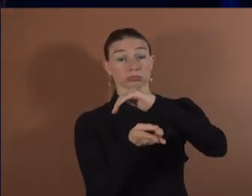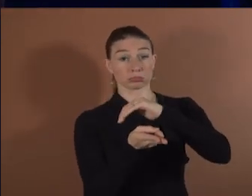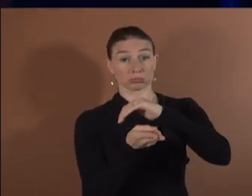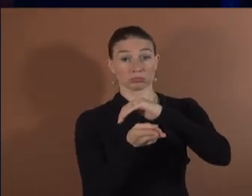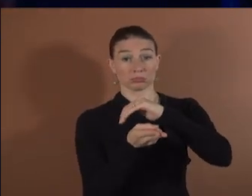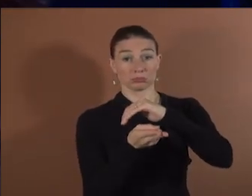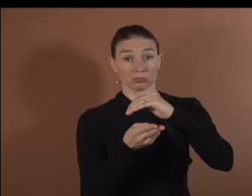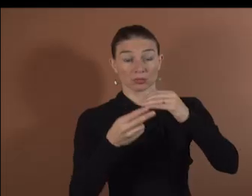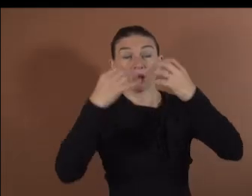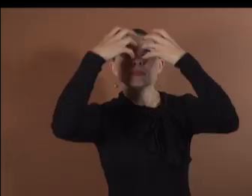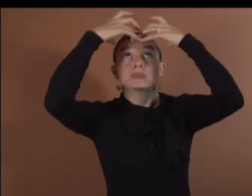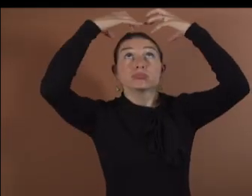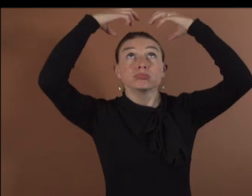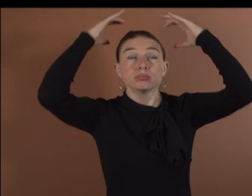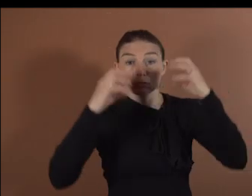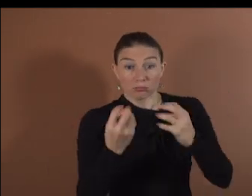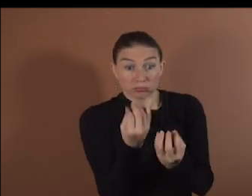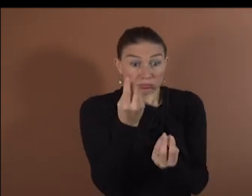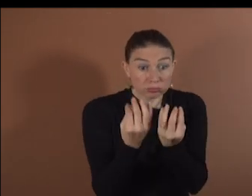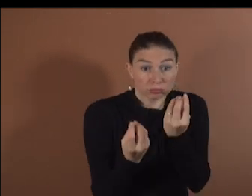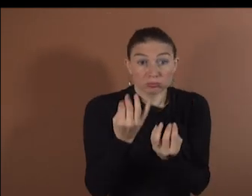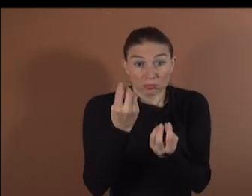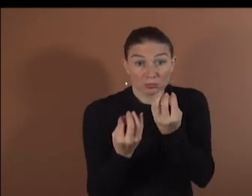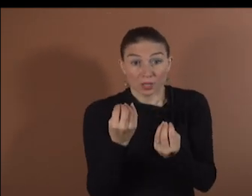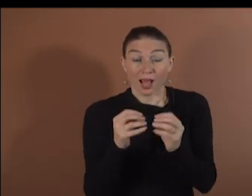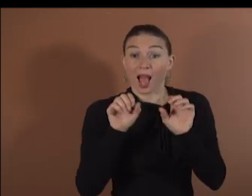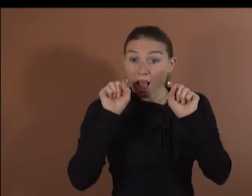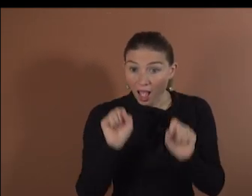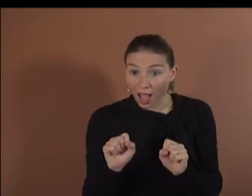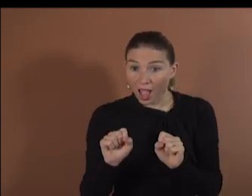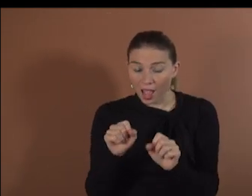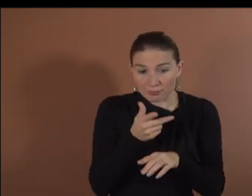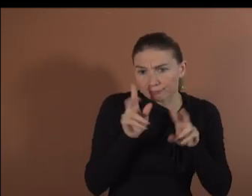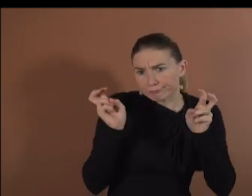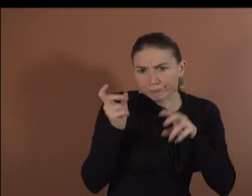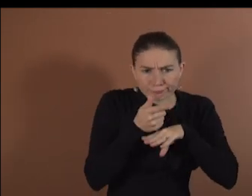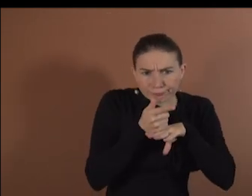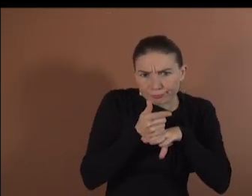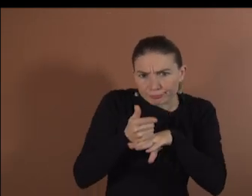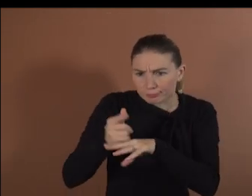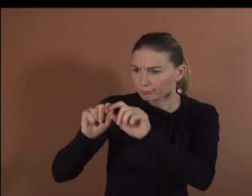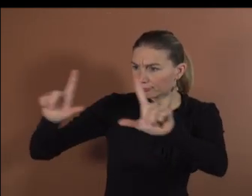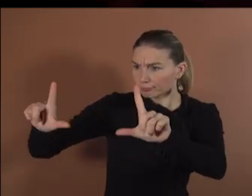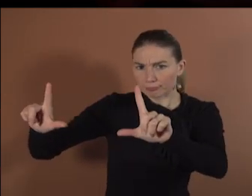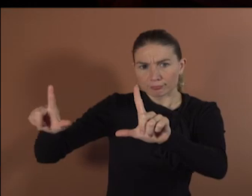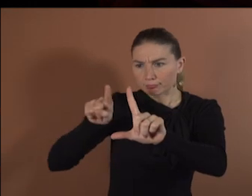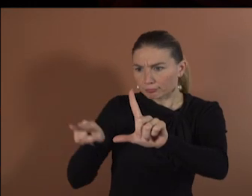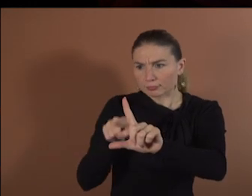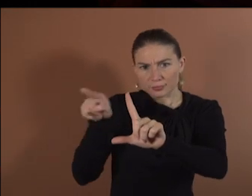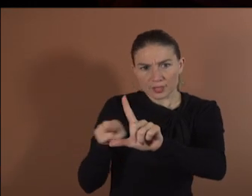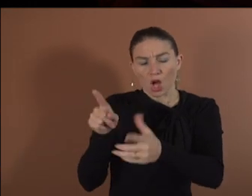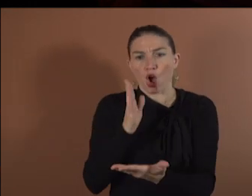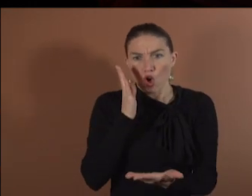But we do not show the whole brain activity back to a person in the scanner. Here you see the activity of a scanned person